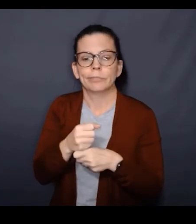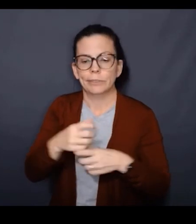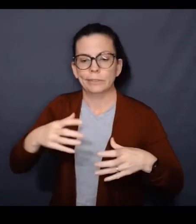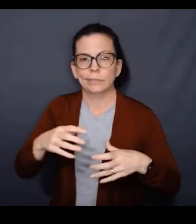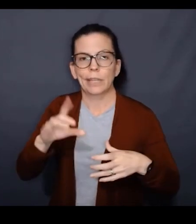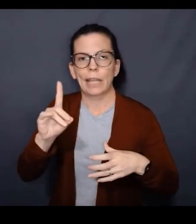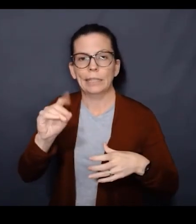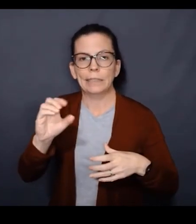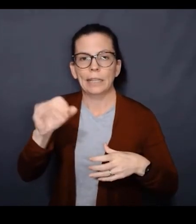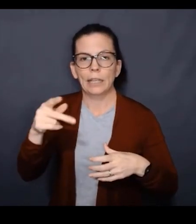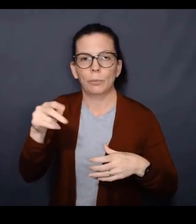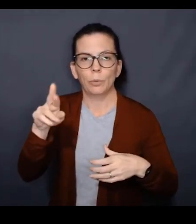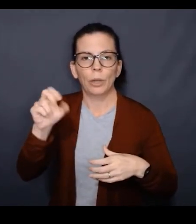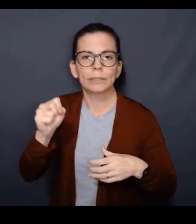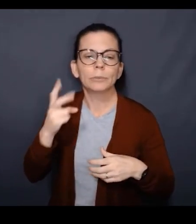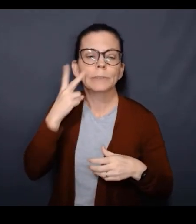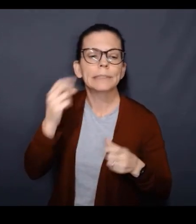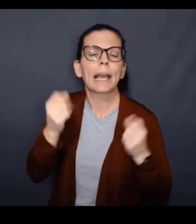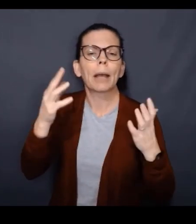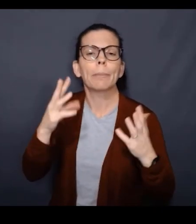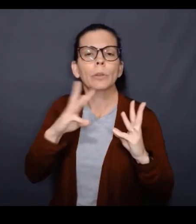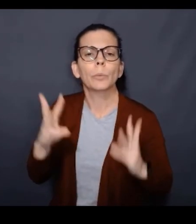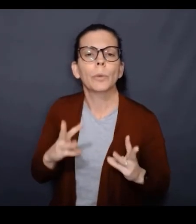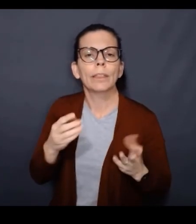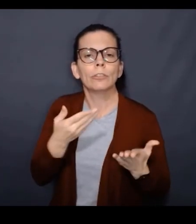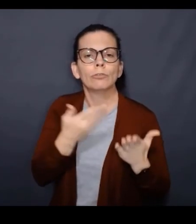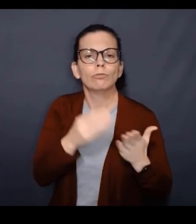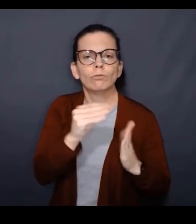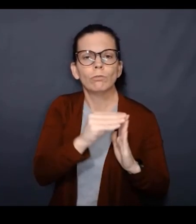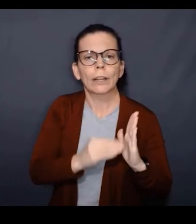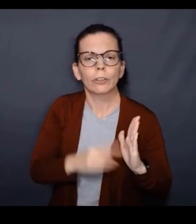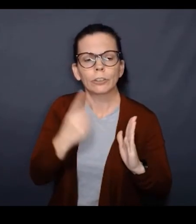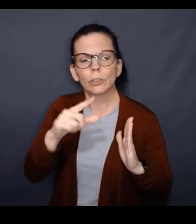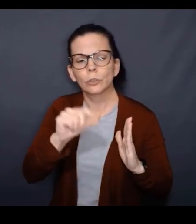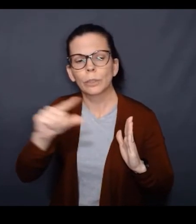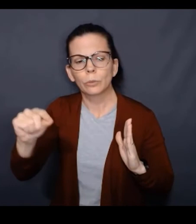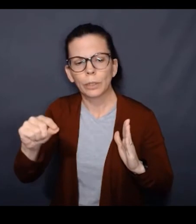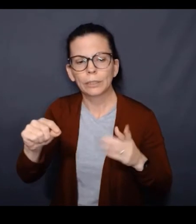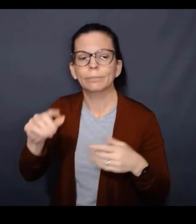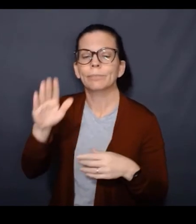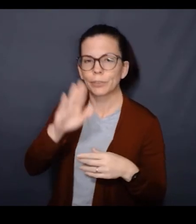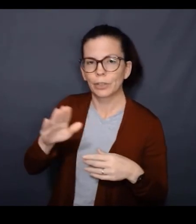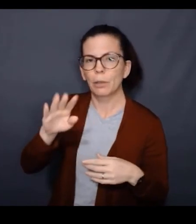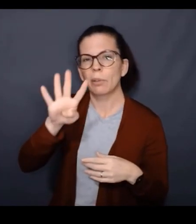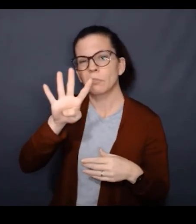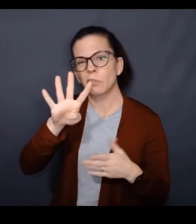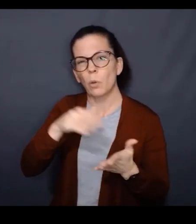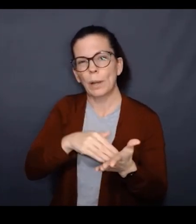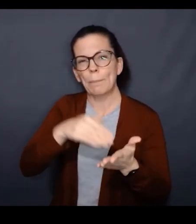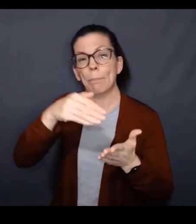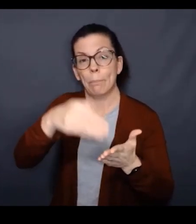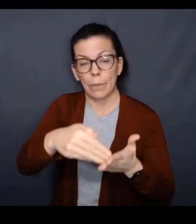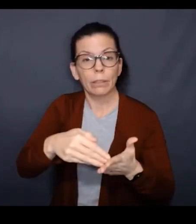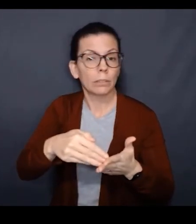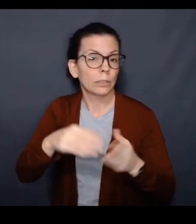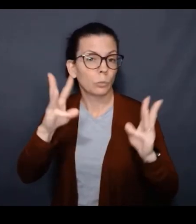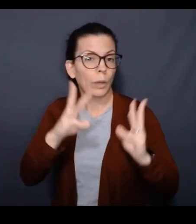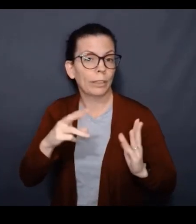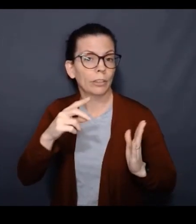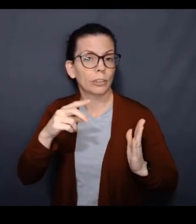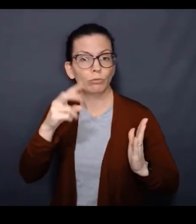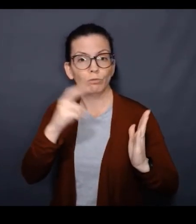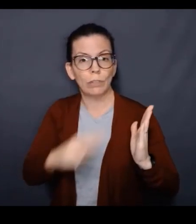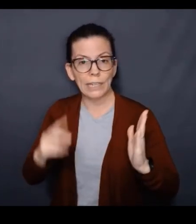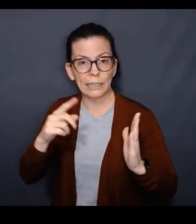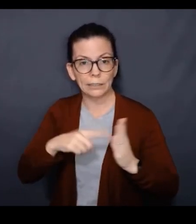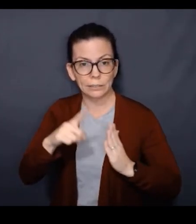copy it down locally, decompress it, and let's see how many weather records there were in 2020. Looks